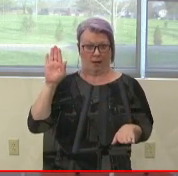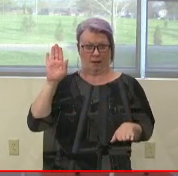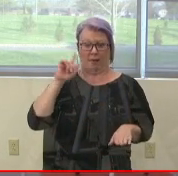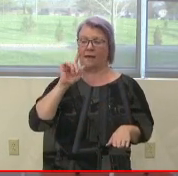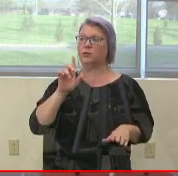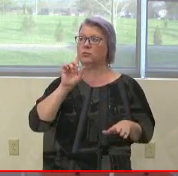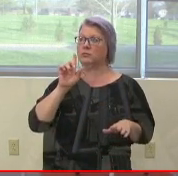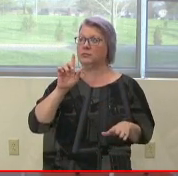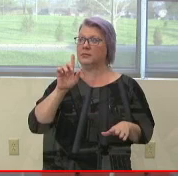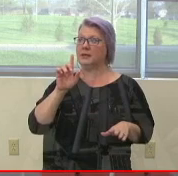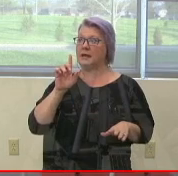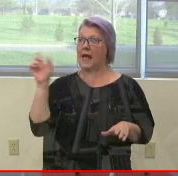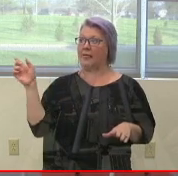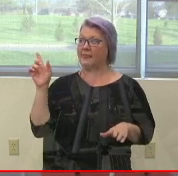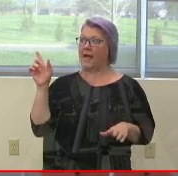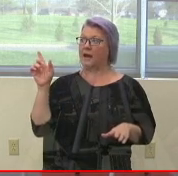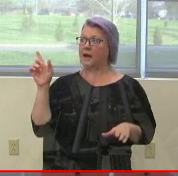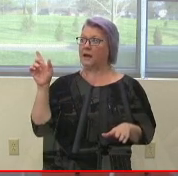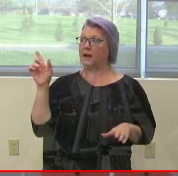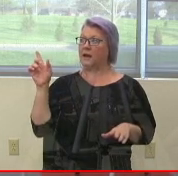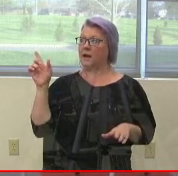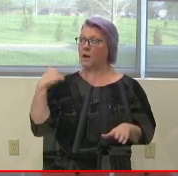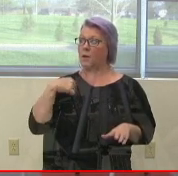assistant, will administer the oath of office.